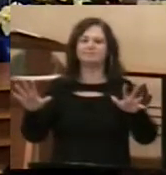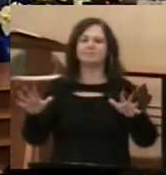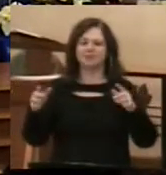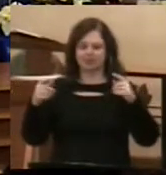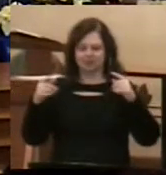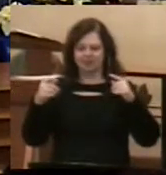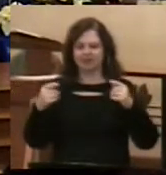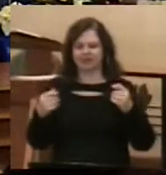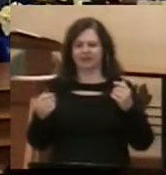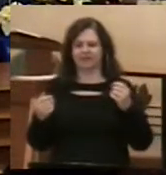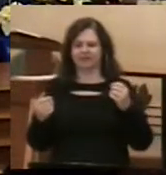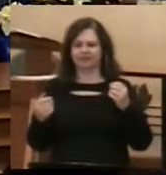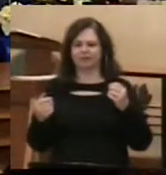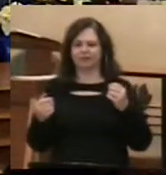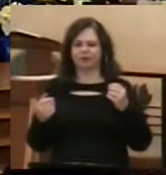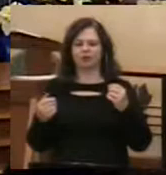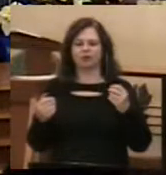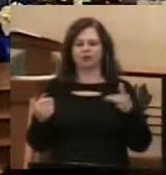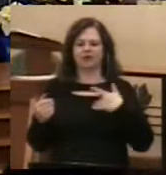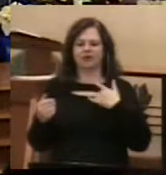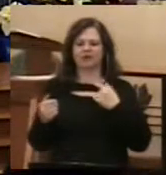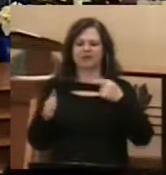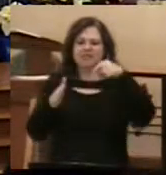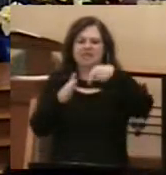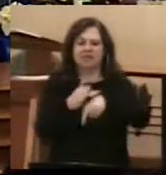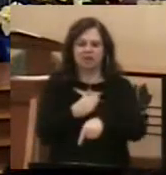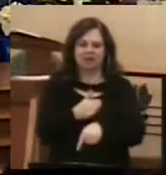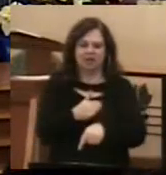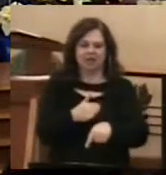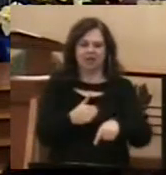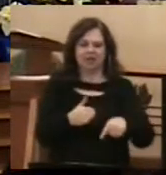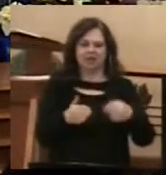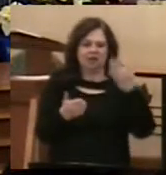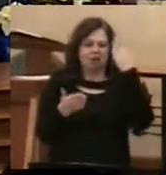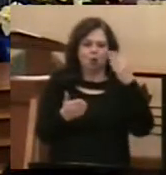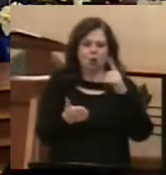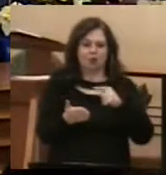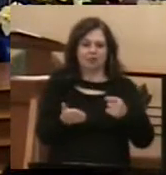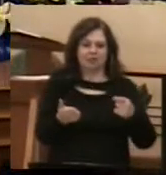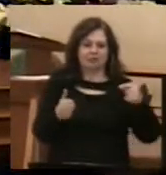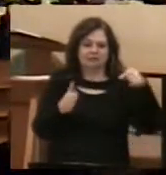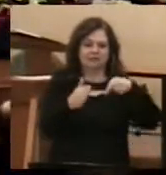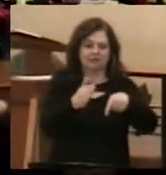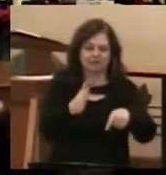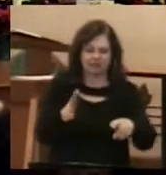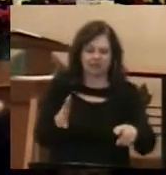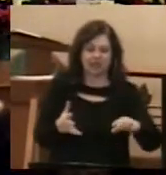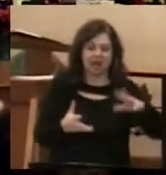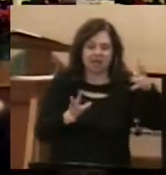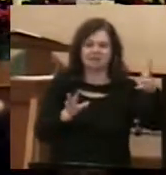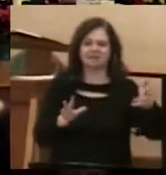which lurks as to be the deep, God can bring surprising results,